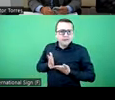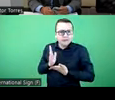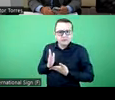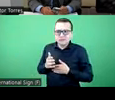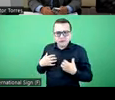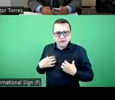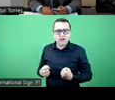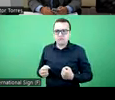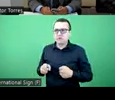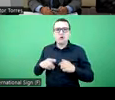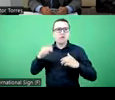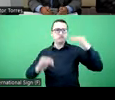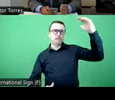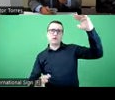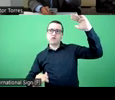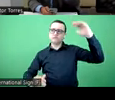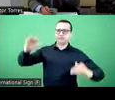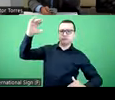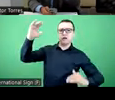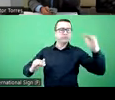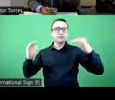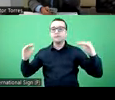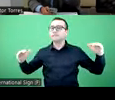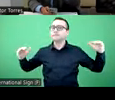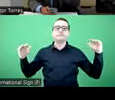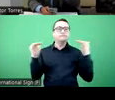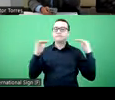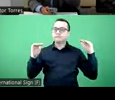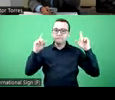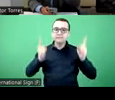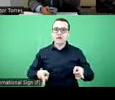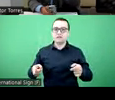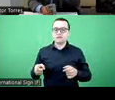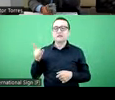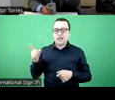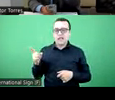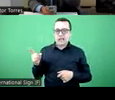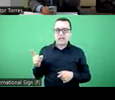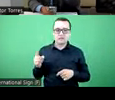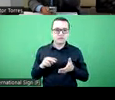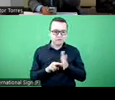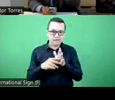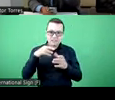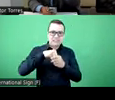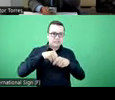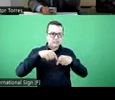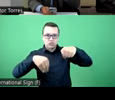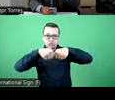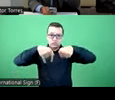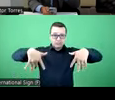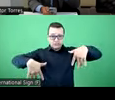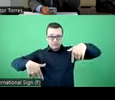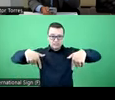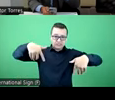the health services have to be equivalent both in the private and the public